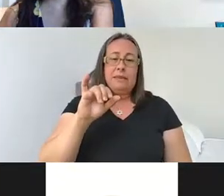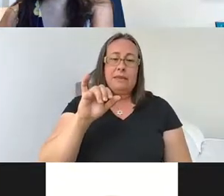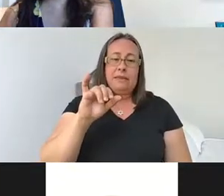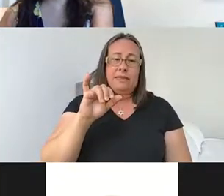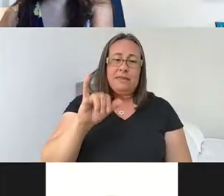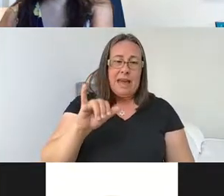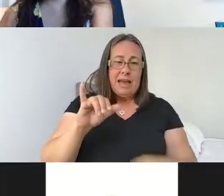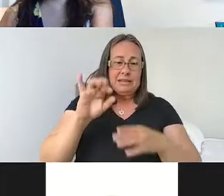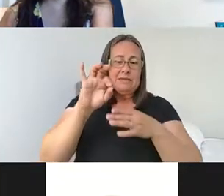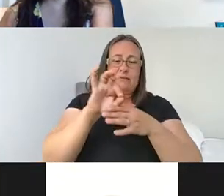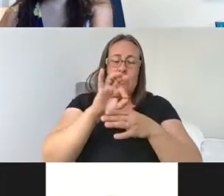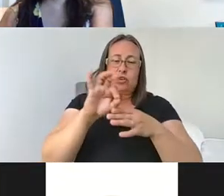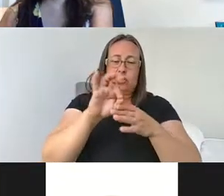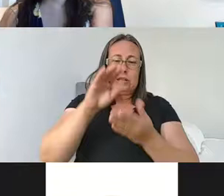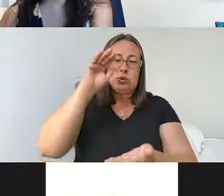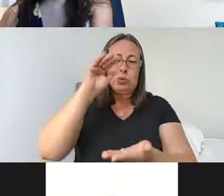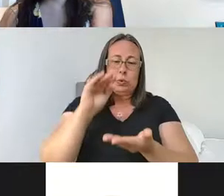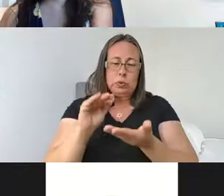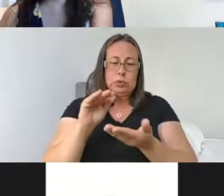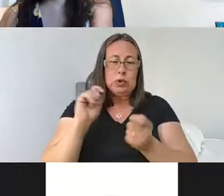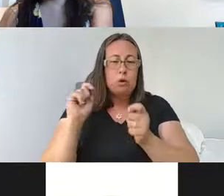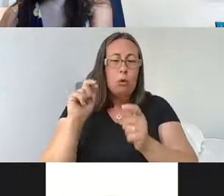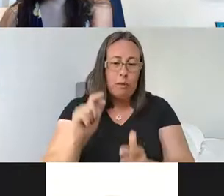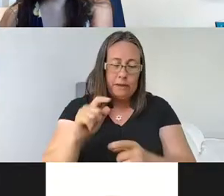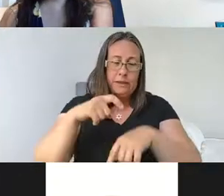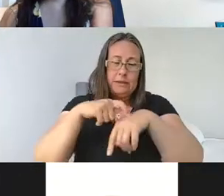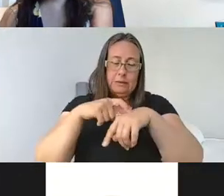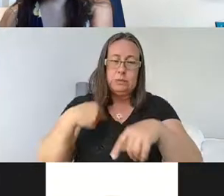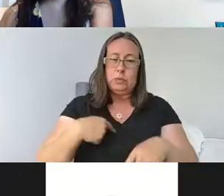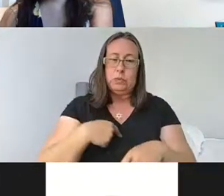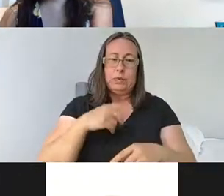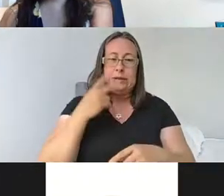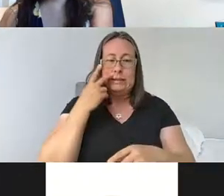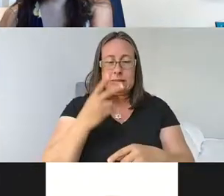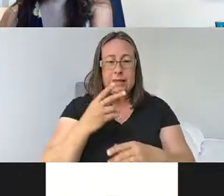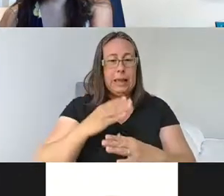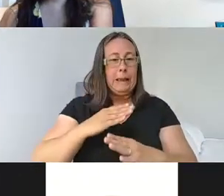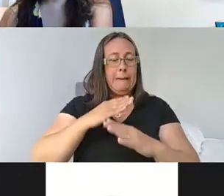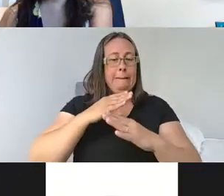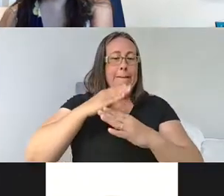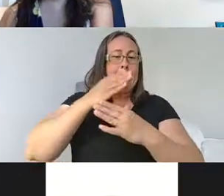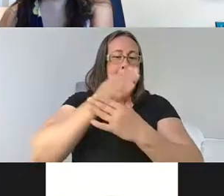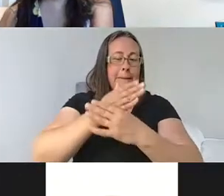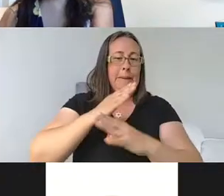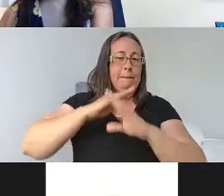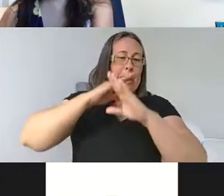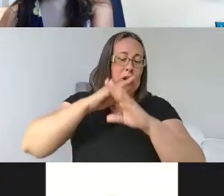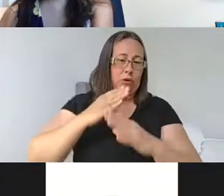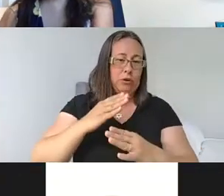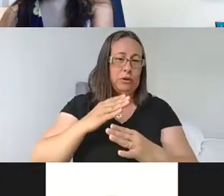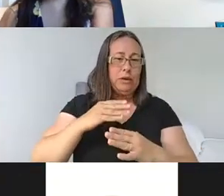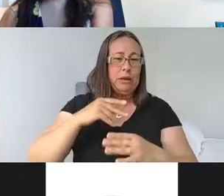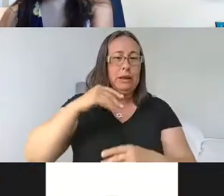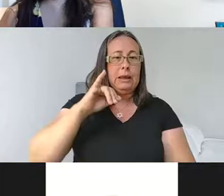it's function is reduced at all of the times where we're seeing, um, impaired, uh, plasticity. Um,